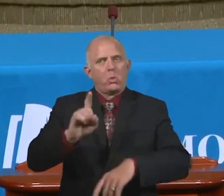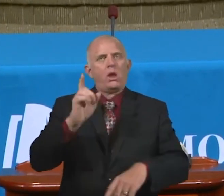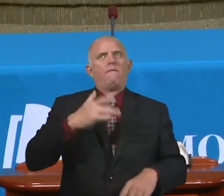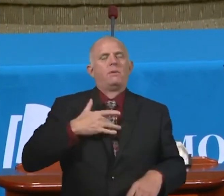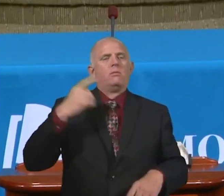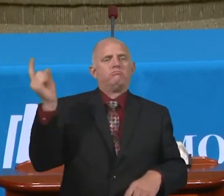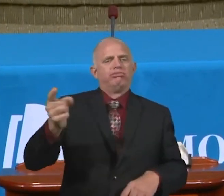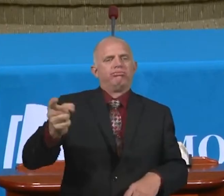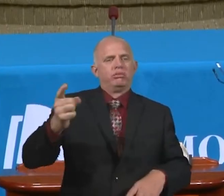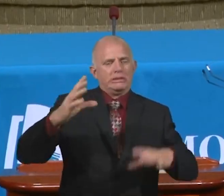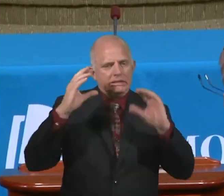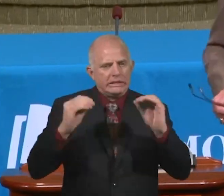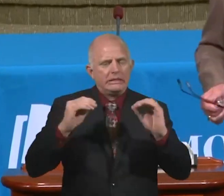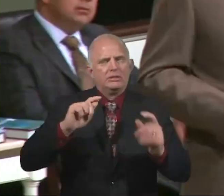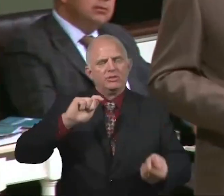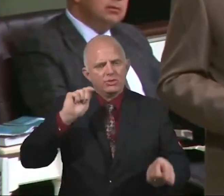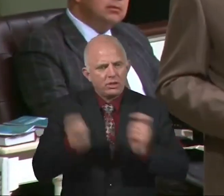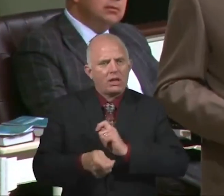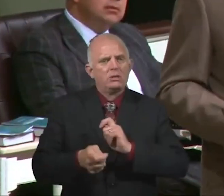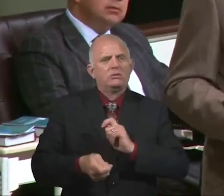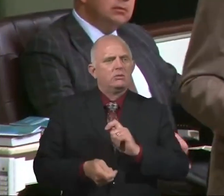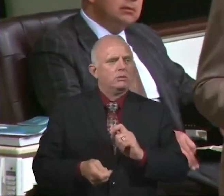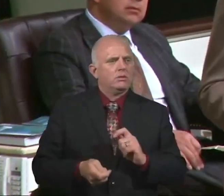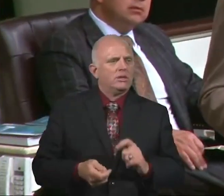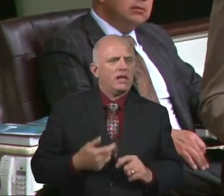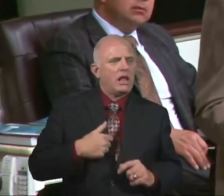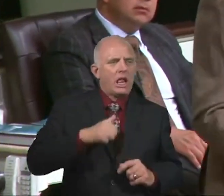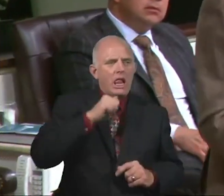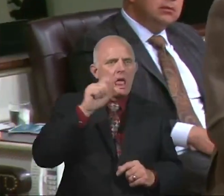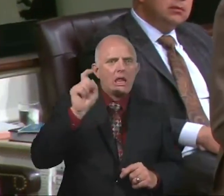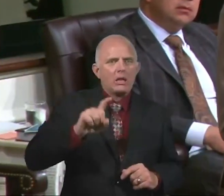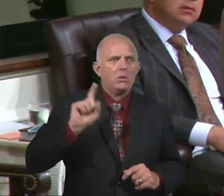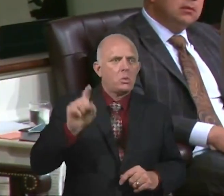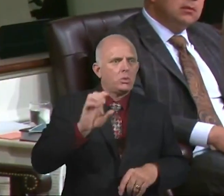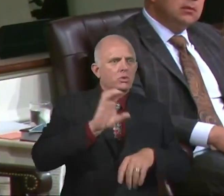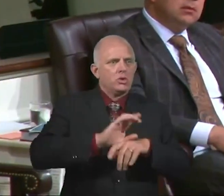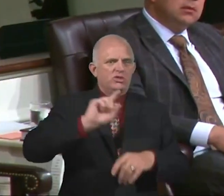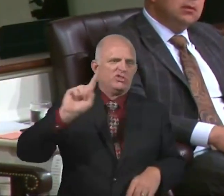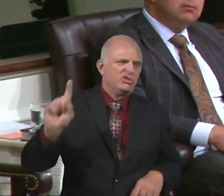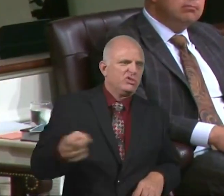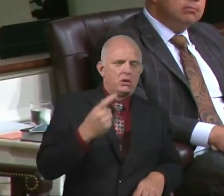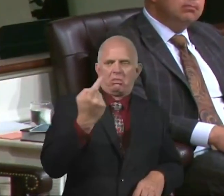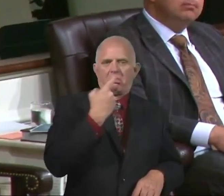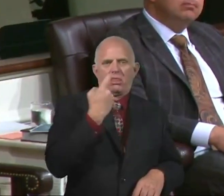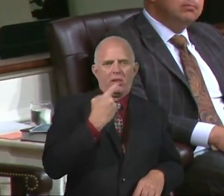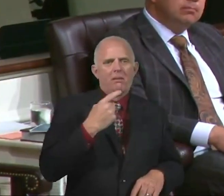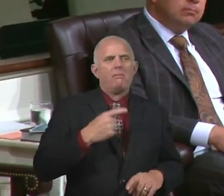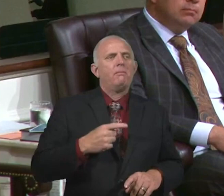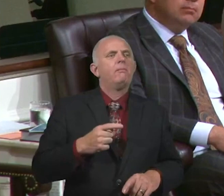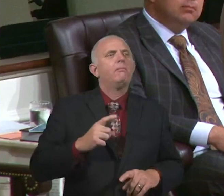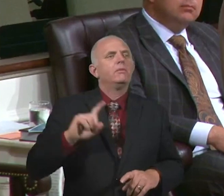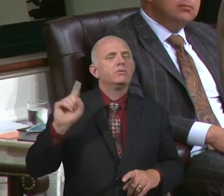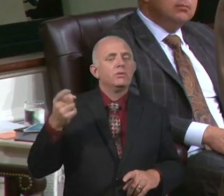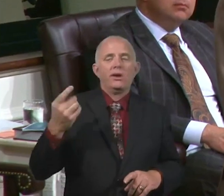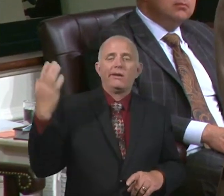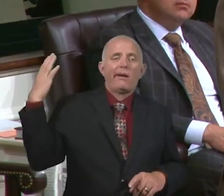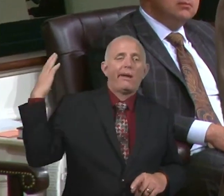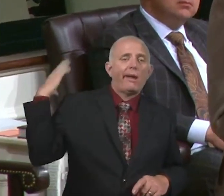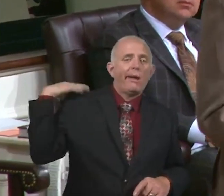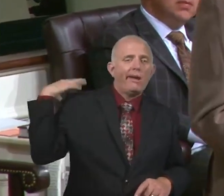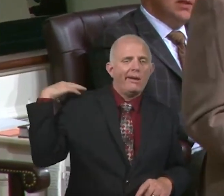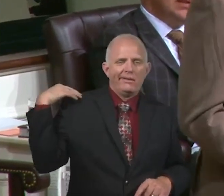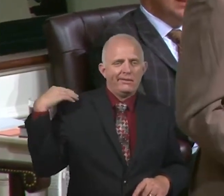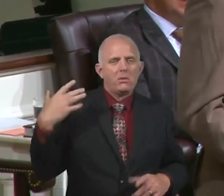I'm not here to do that continually. I don't need to go to church or someone just makes strokes me and make me feel good about myself. You want to do that? Go to Joel Osteen's.